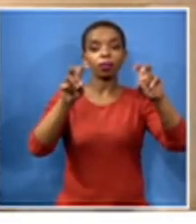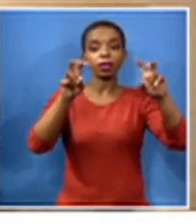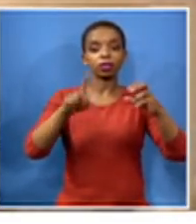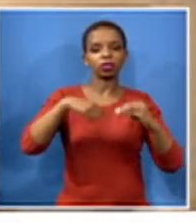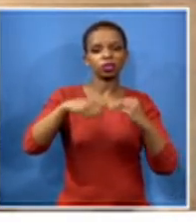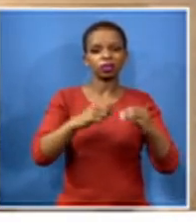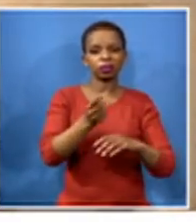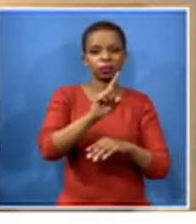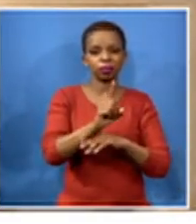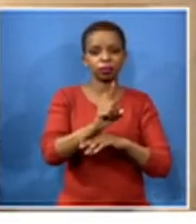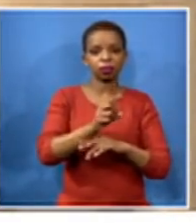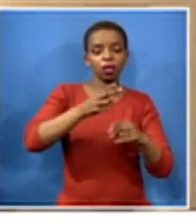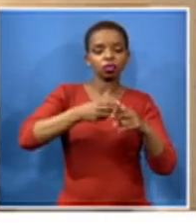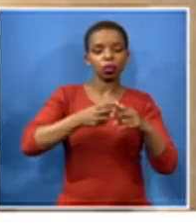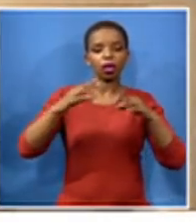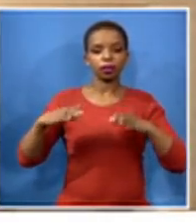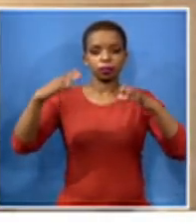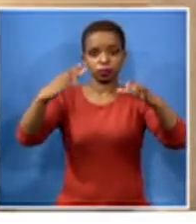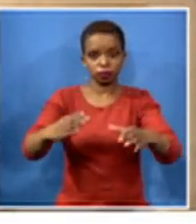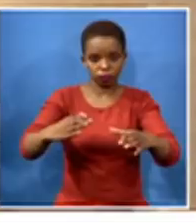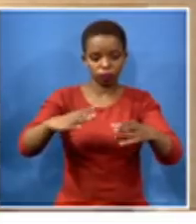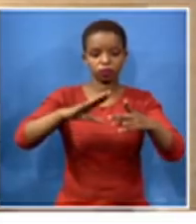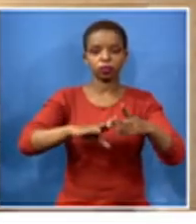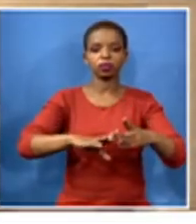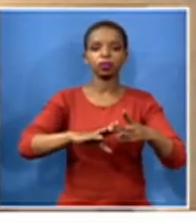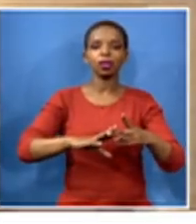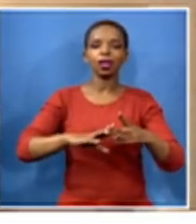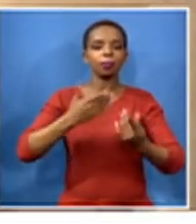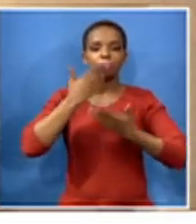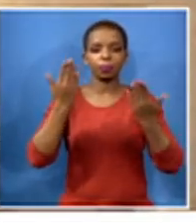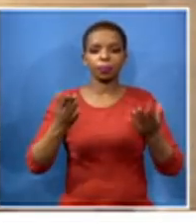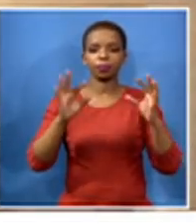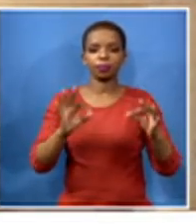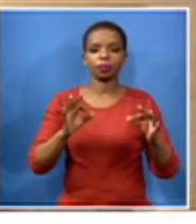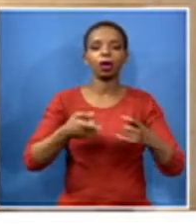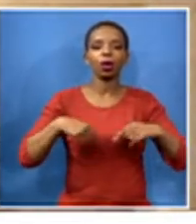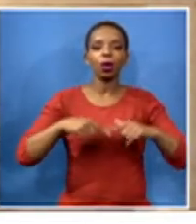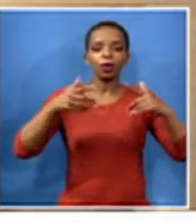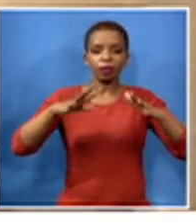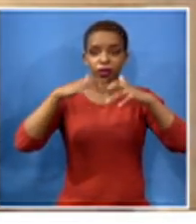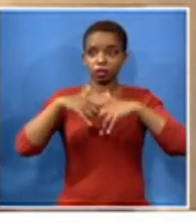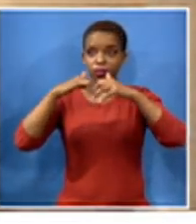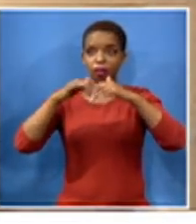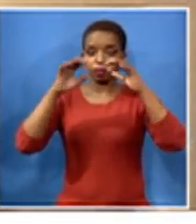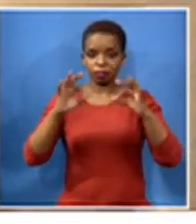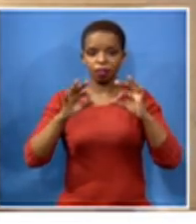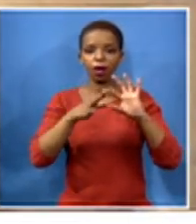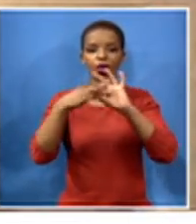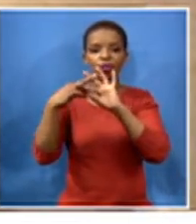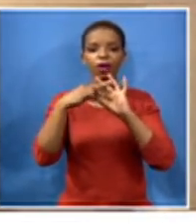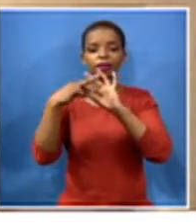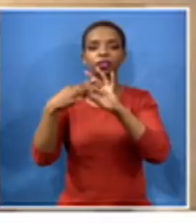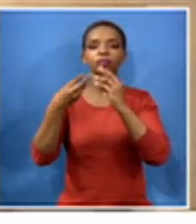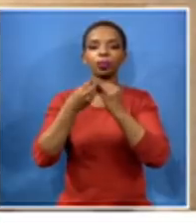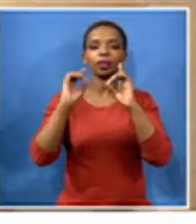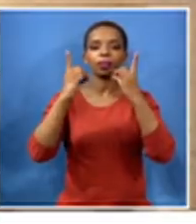toilets and sanitation we do we do have an established relationship now with the lompopo department of